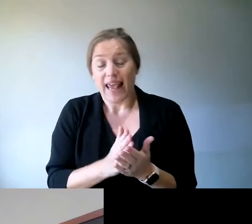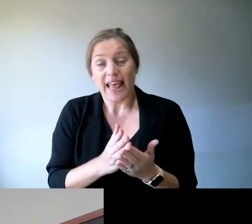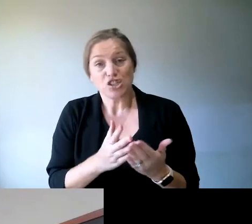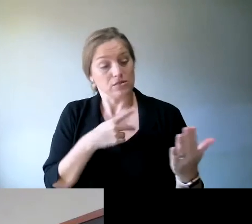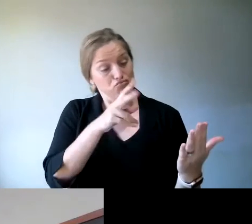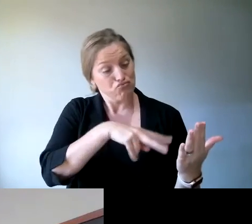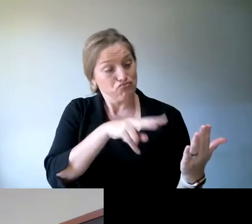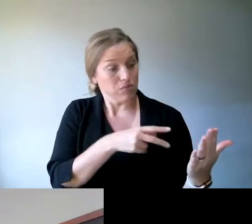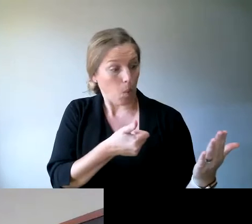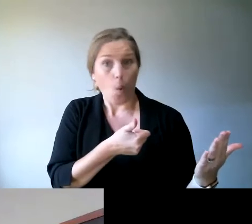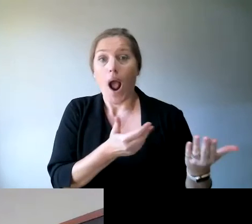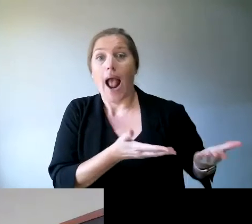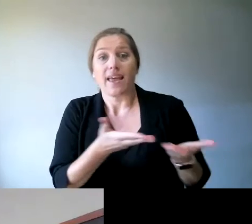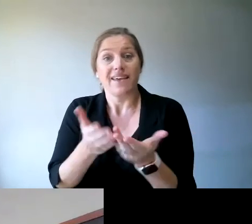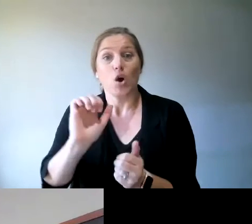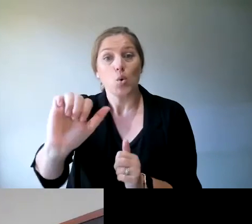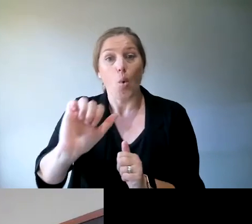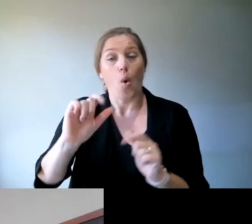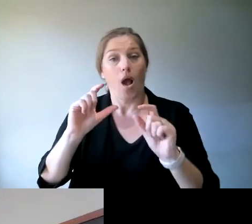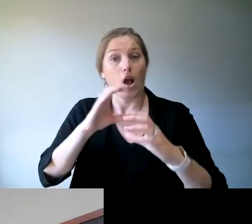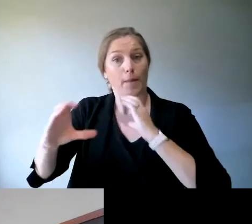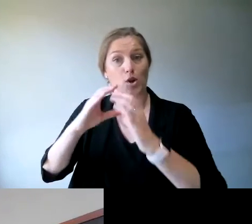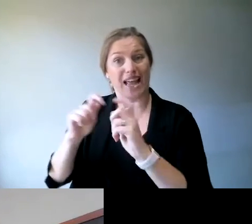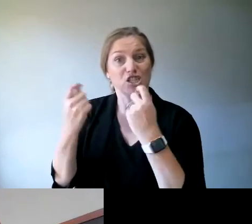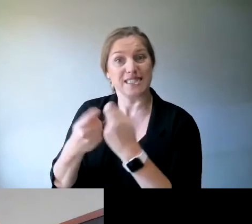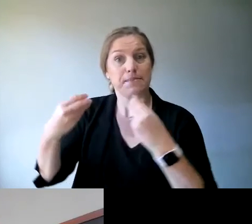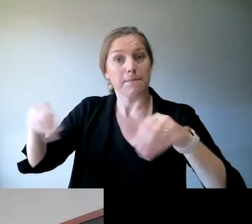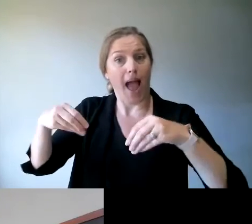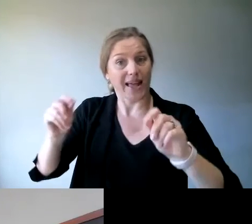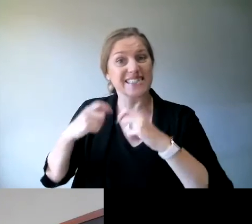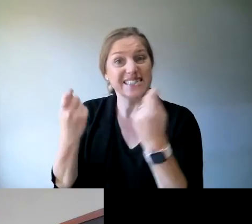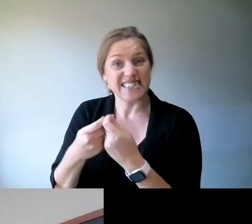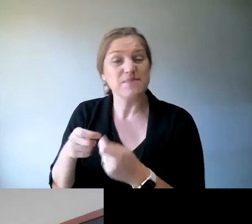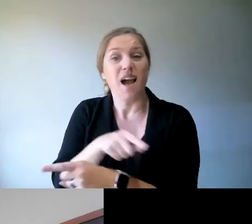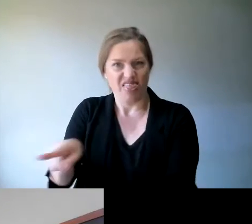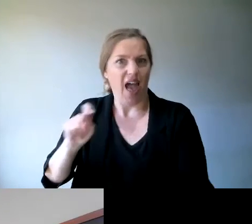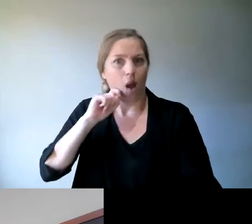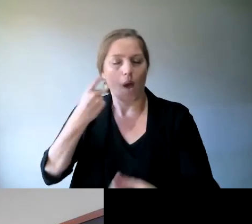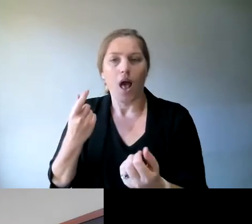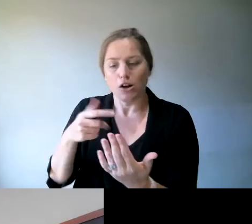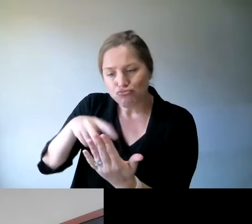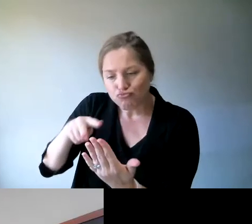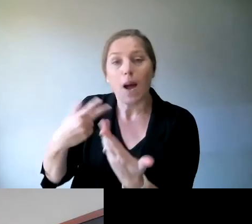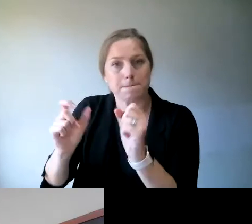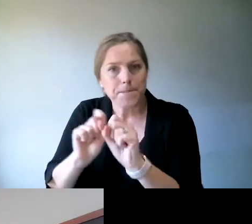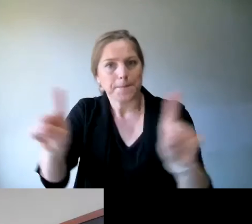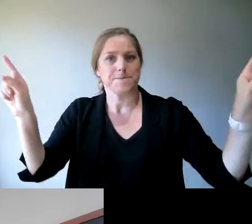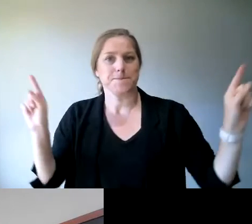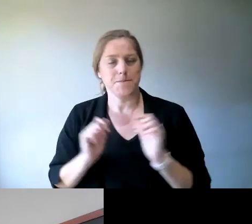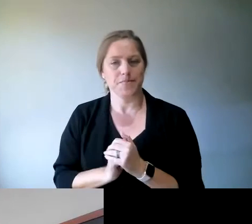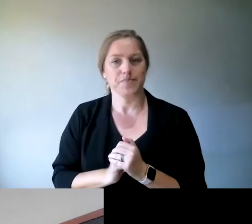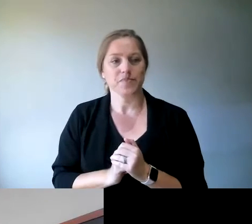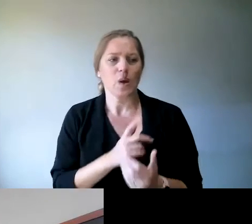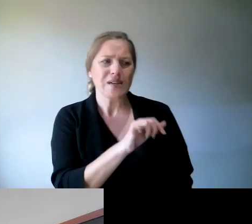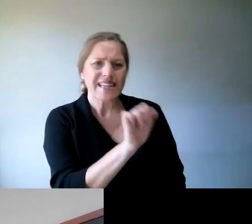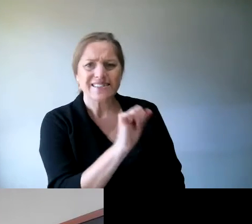team and and getting on with it. Hmm. Great. And I think one of the things that organizations can do that's